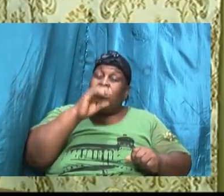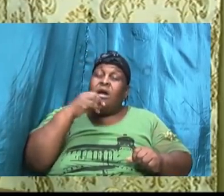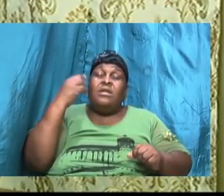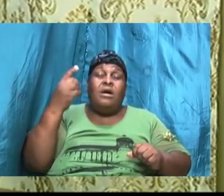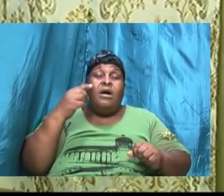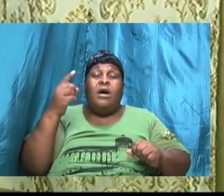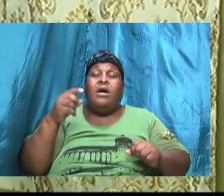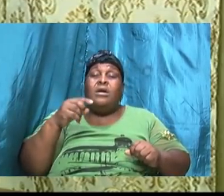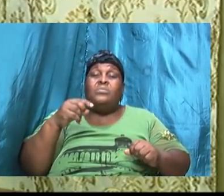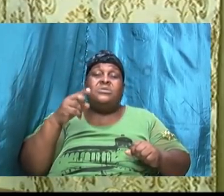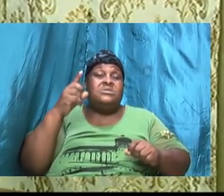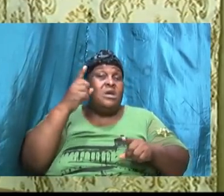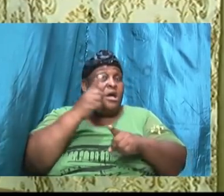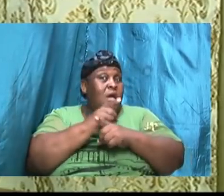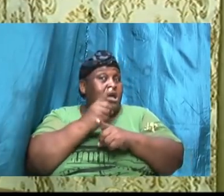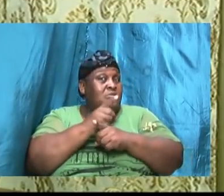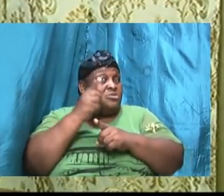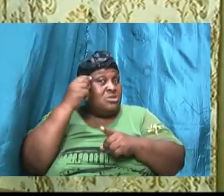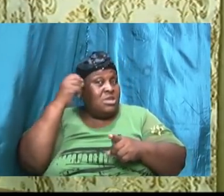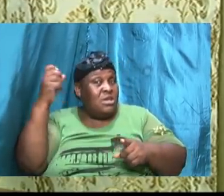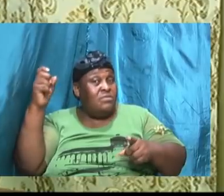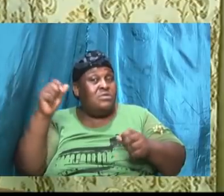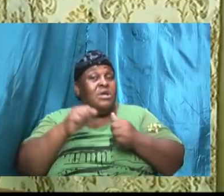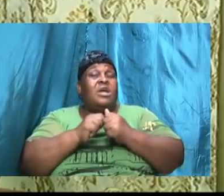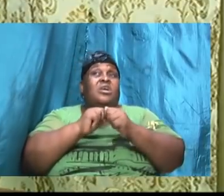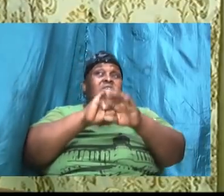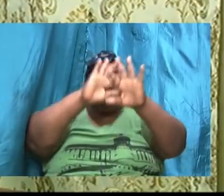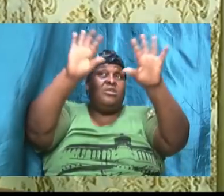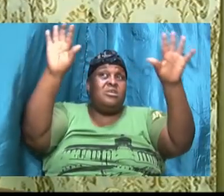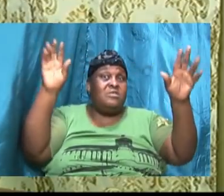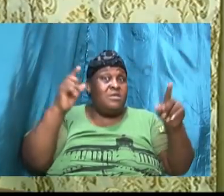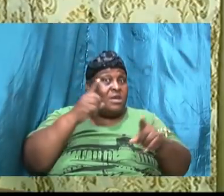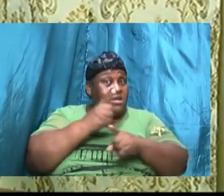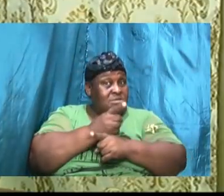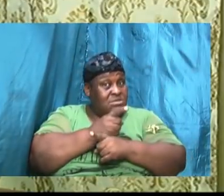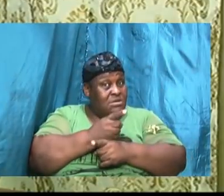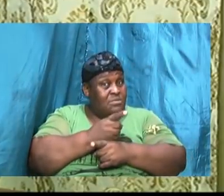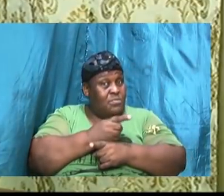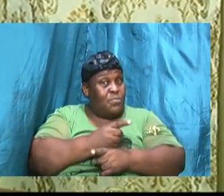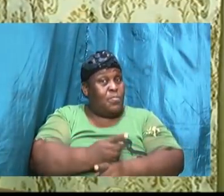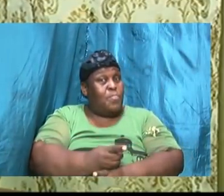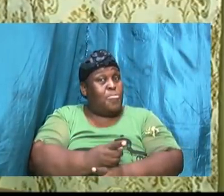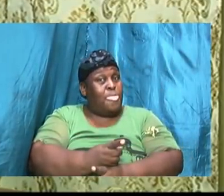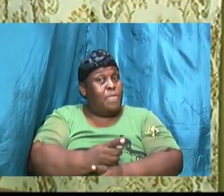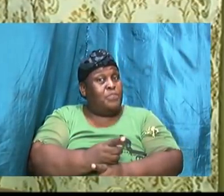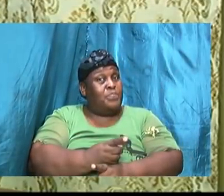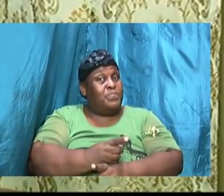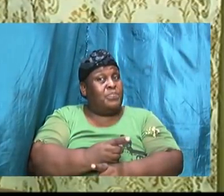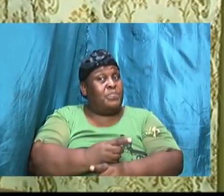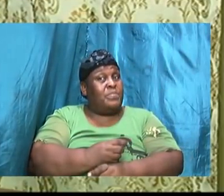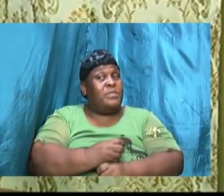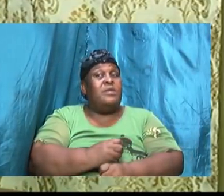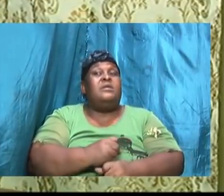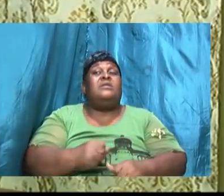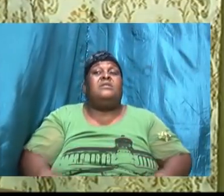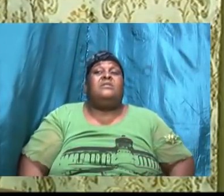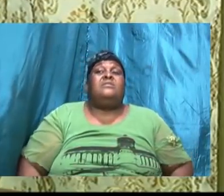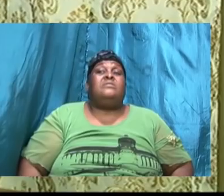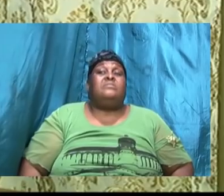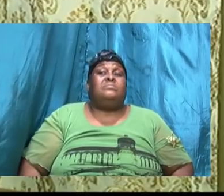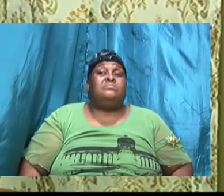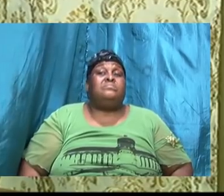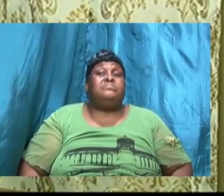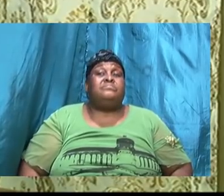definite answer I want to tell us that if we are interested in finding God's perfect will for how we